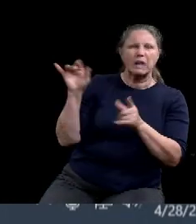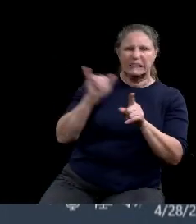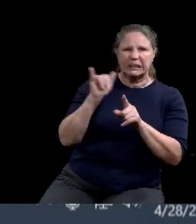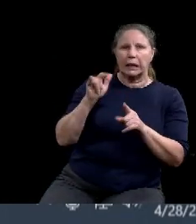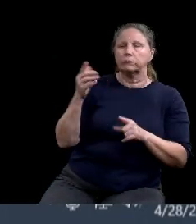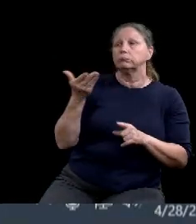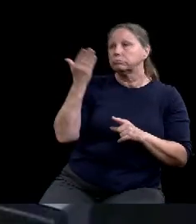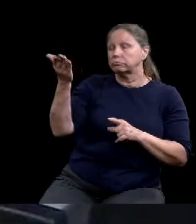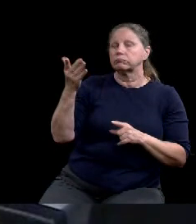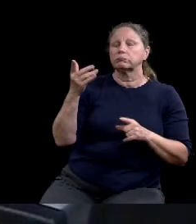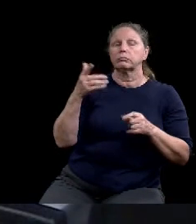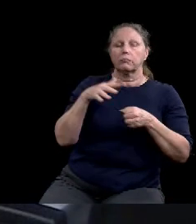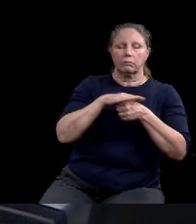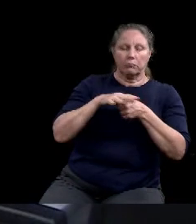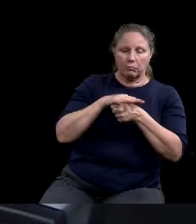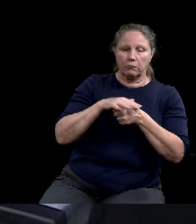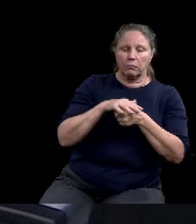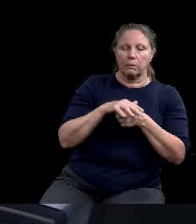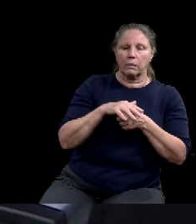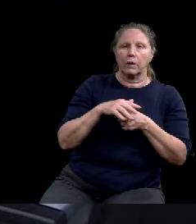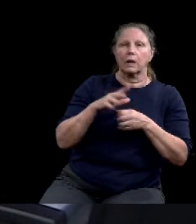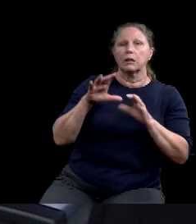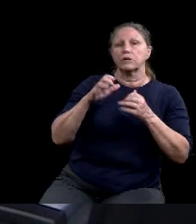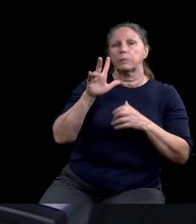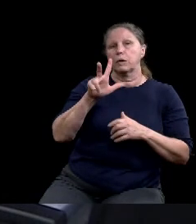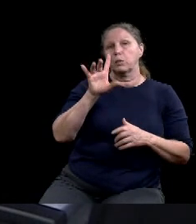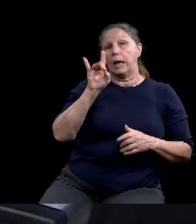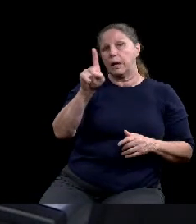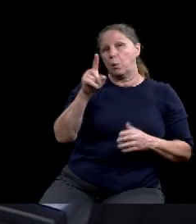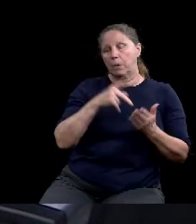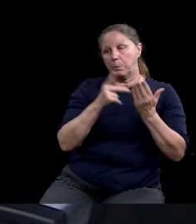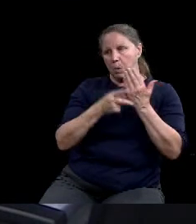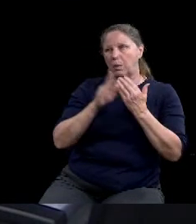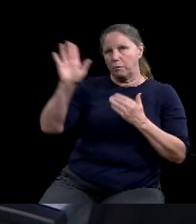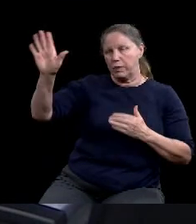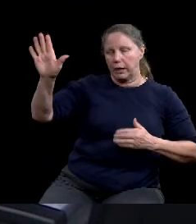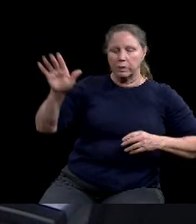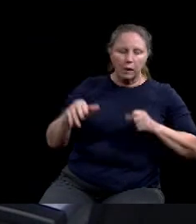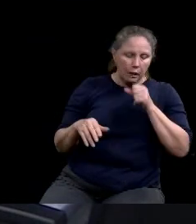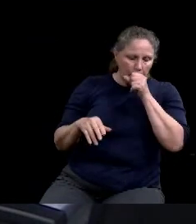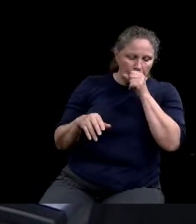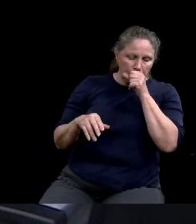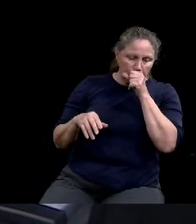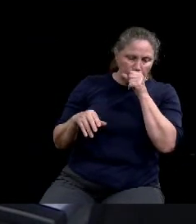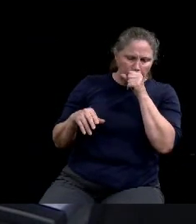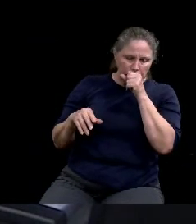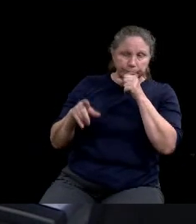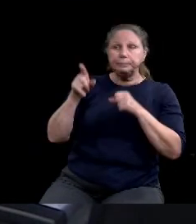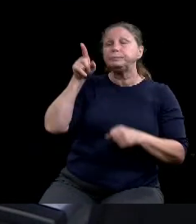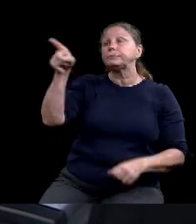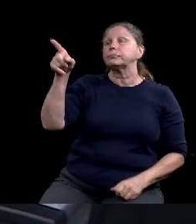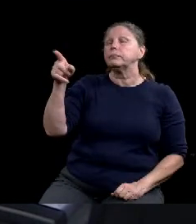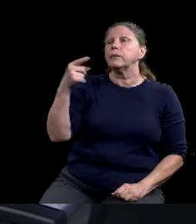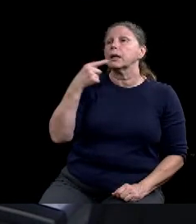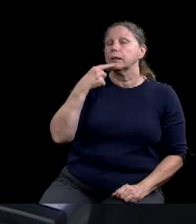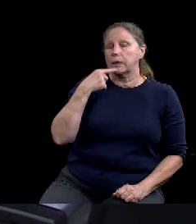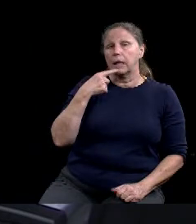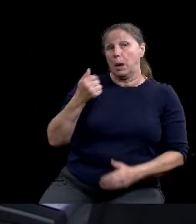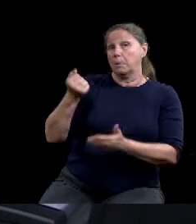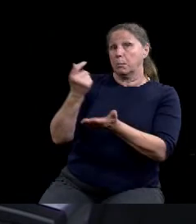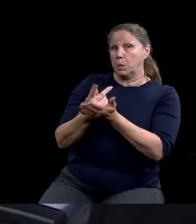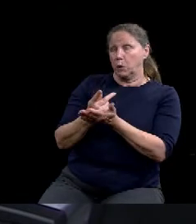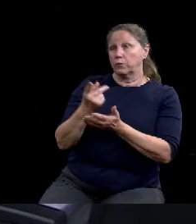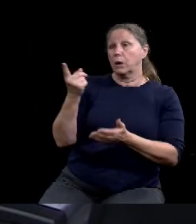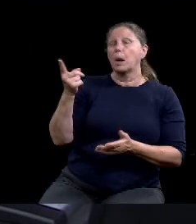381 program in their case. And, uh, the commissioners did approve that, um, but they removed, uh, the